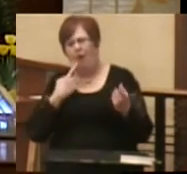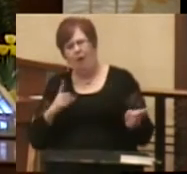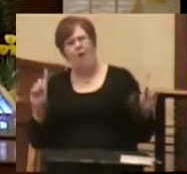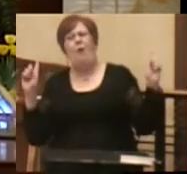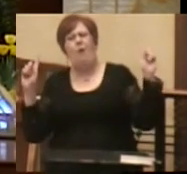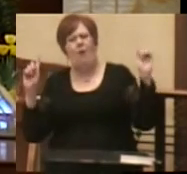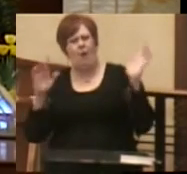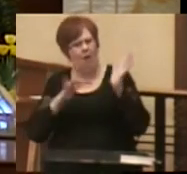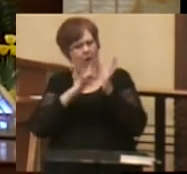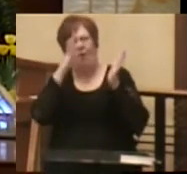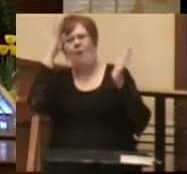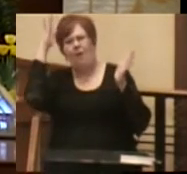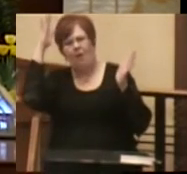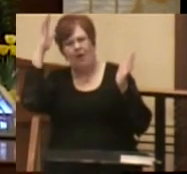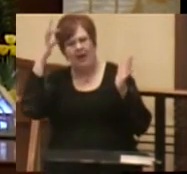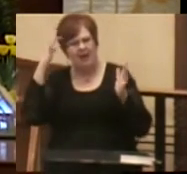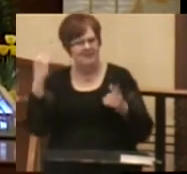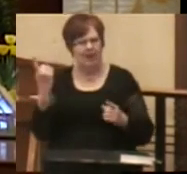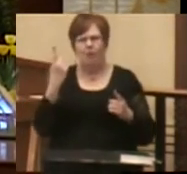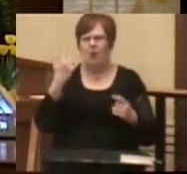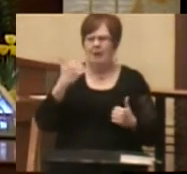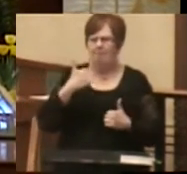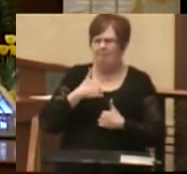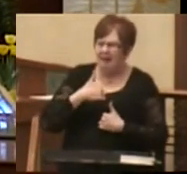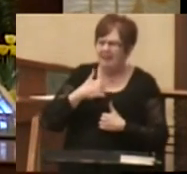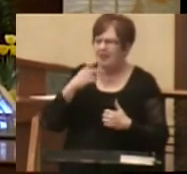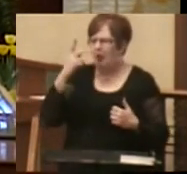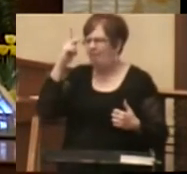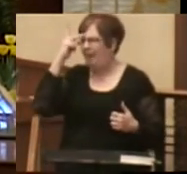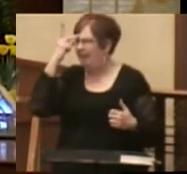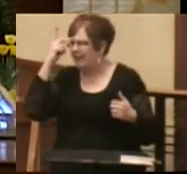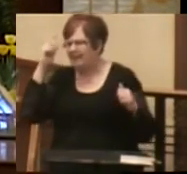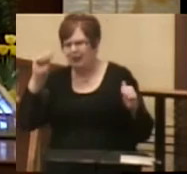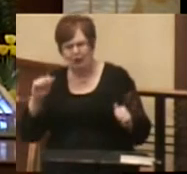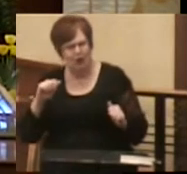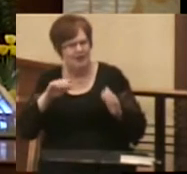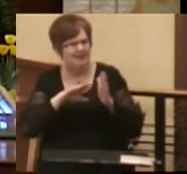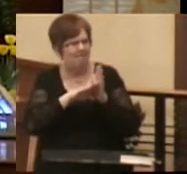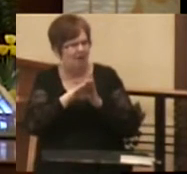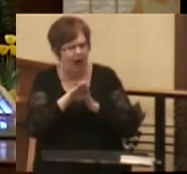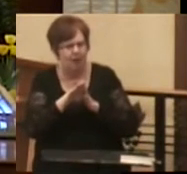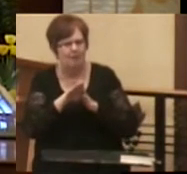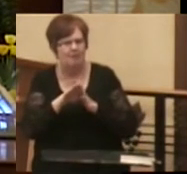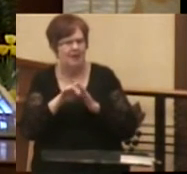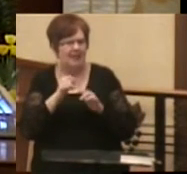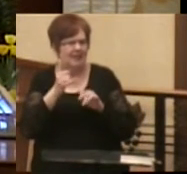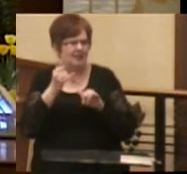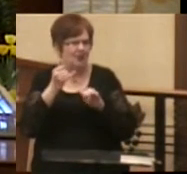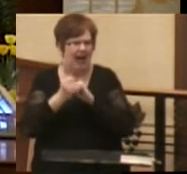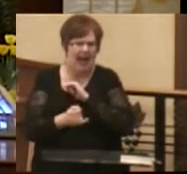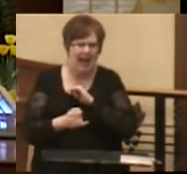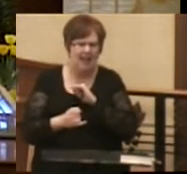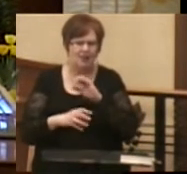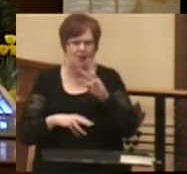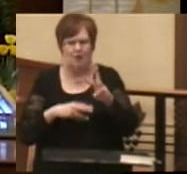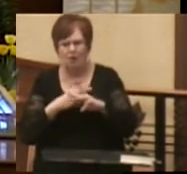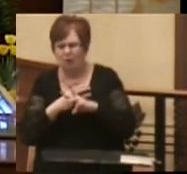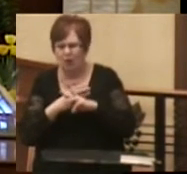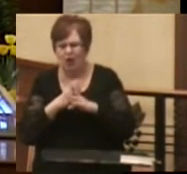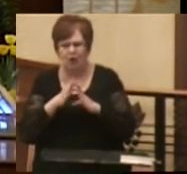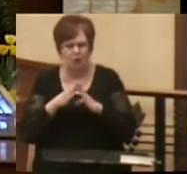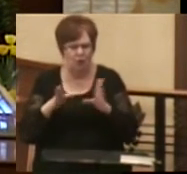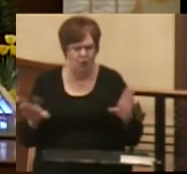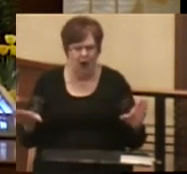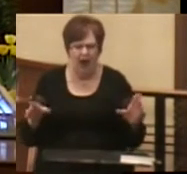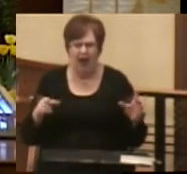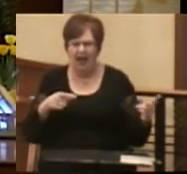If someone, military or political, could come up with an end to worldwide terrorism, would there